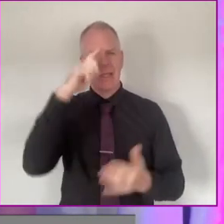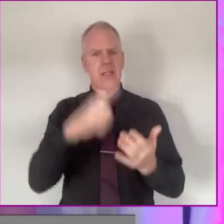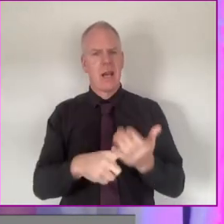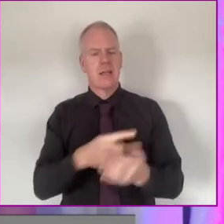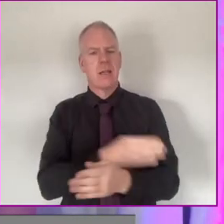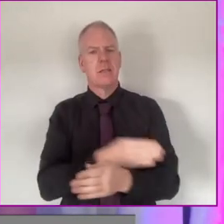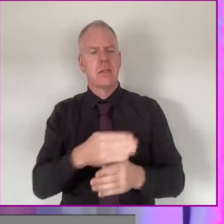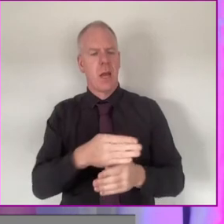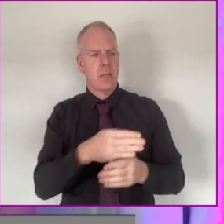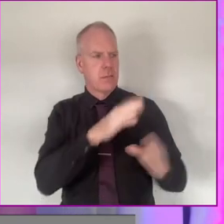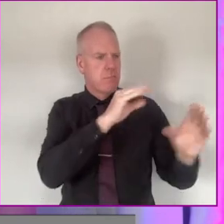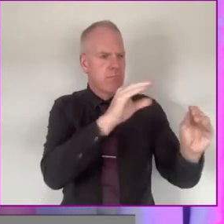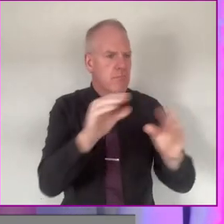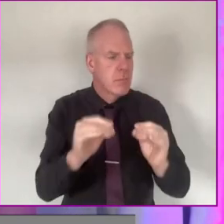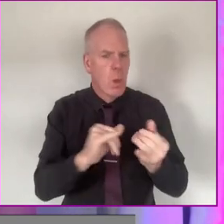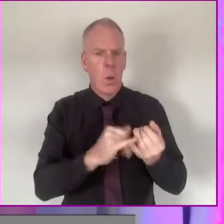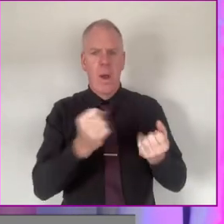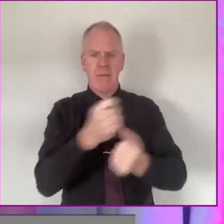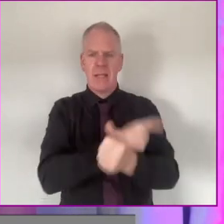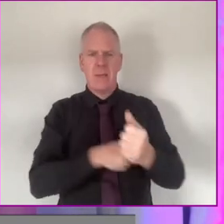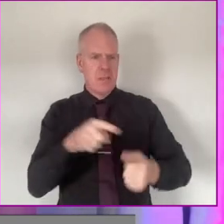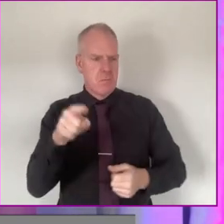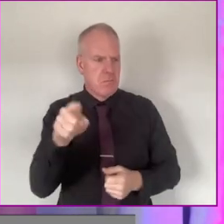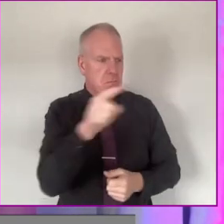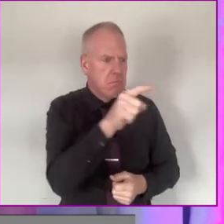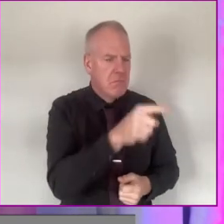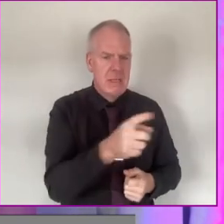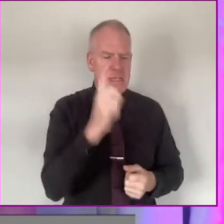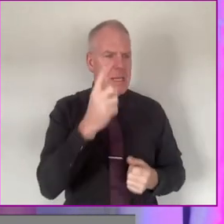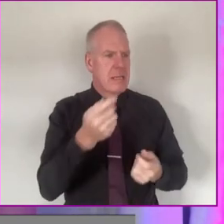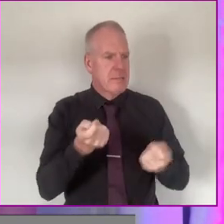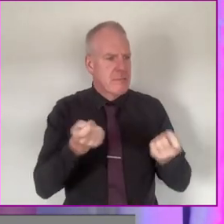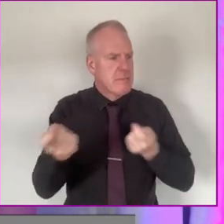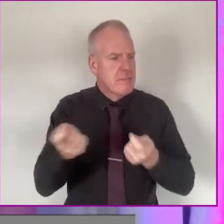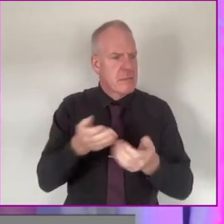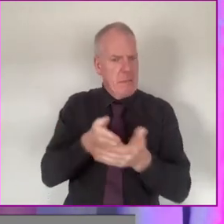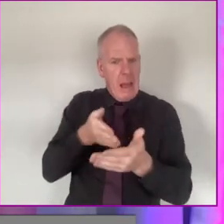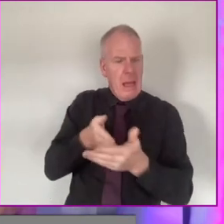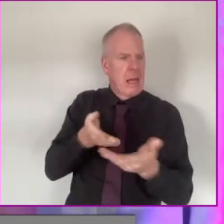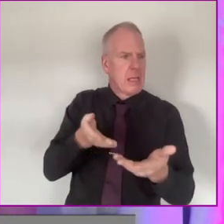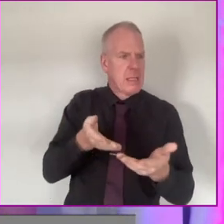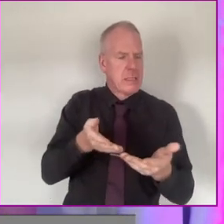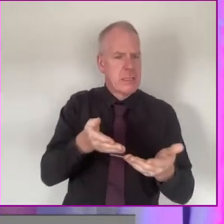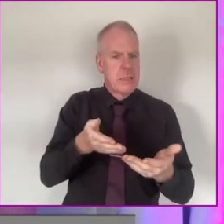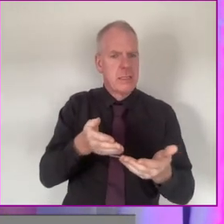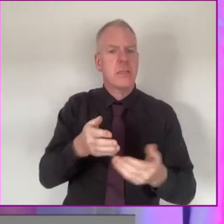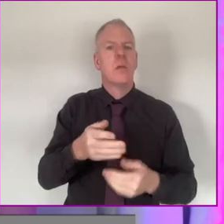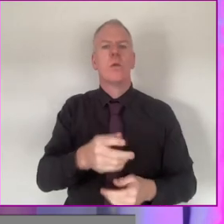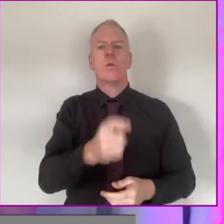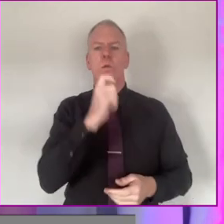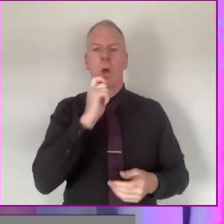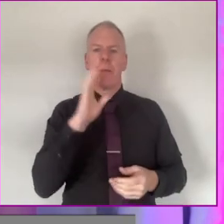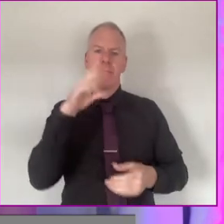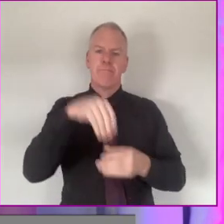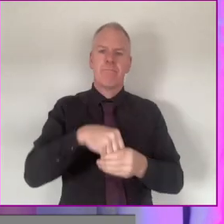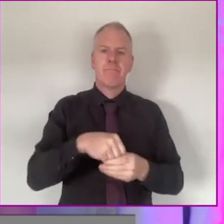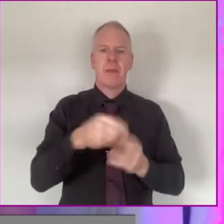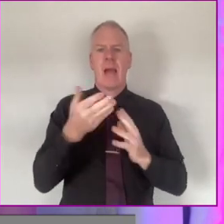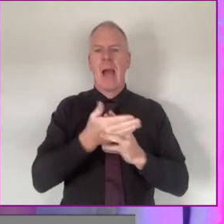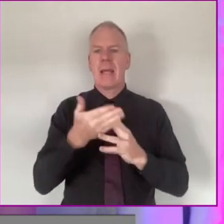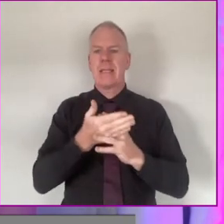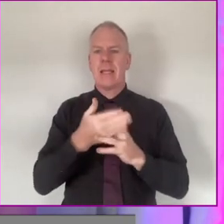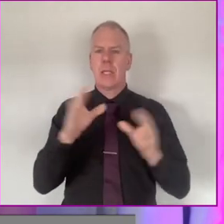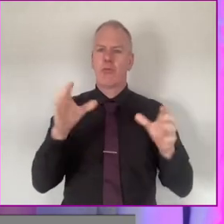I decided to start talking to other people with disabilities and how they dealt with these obstacles. So, they told me to join an